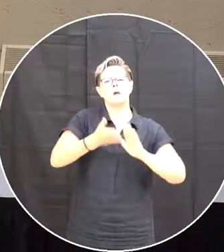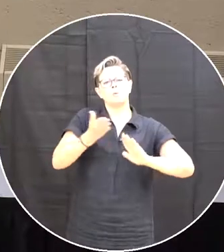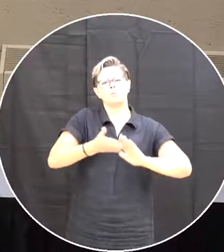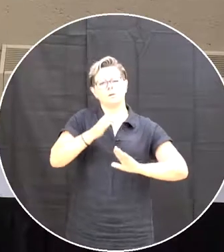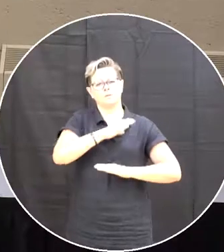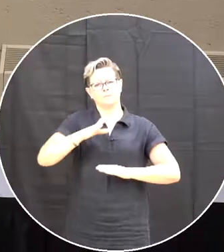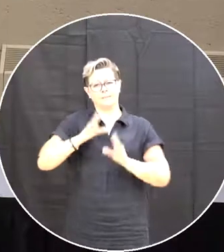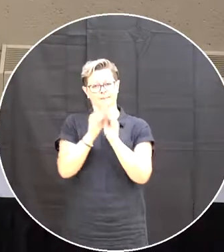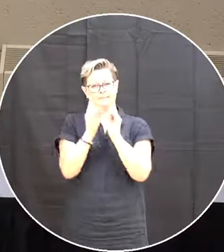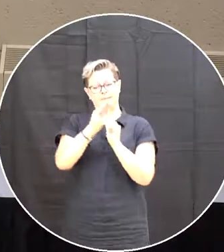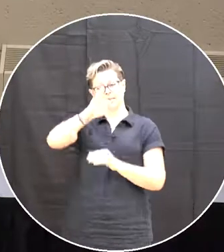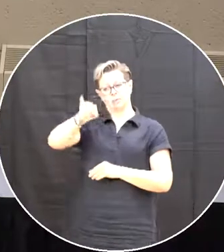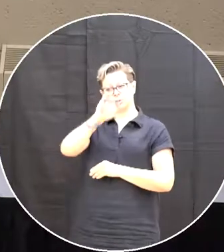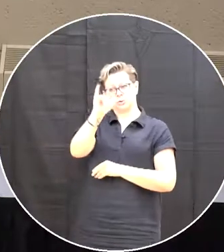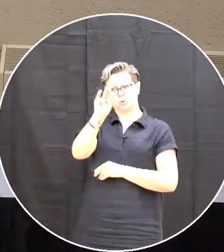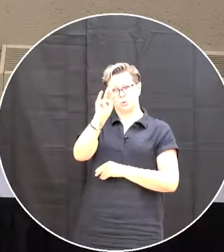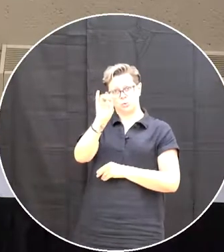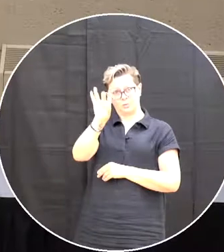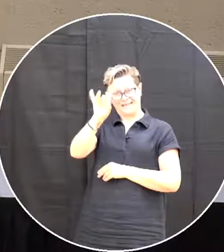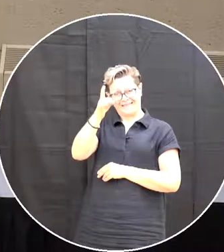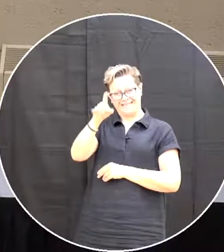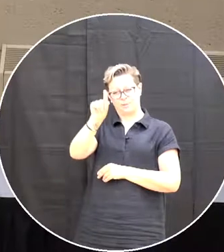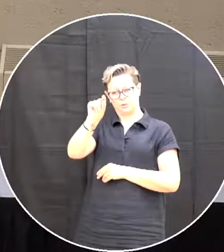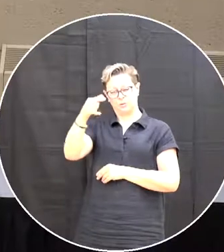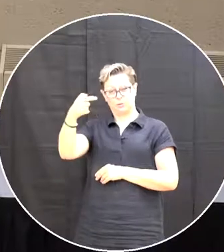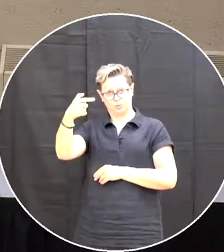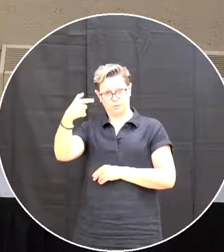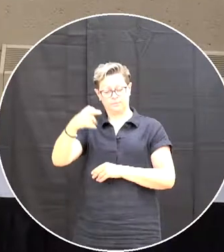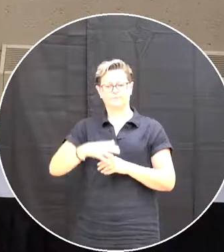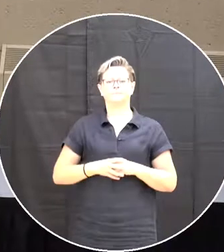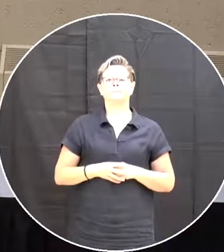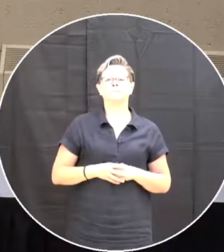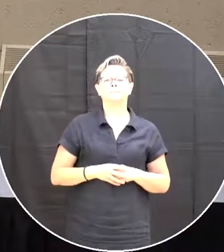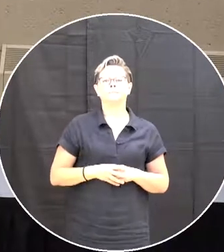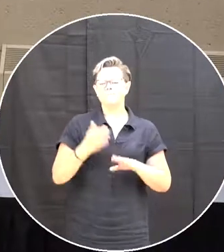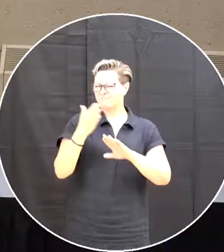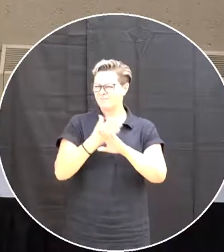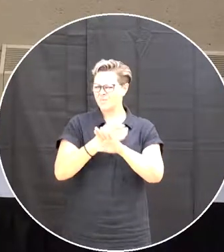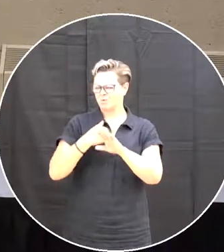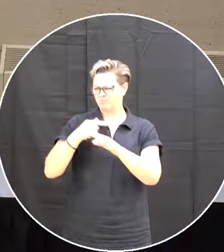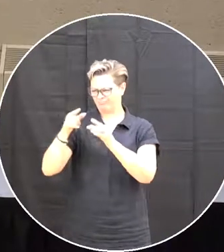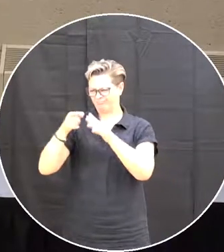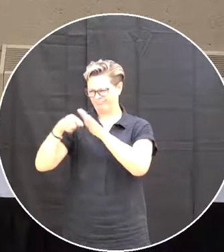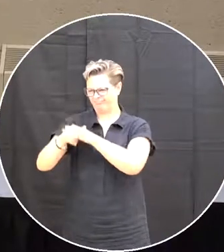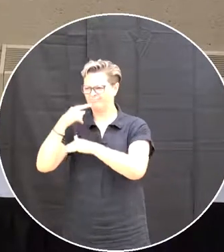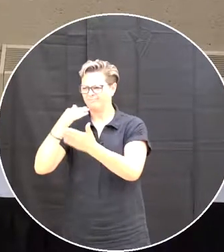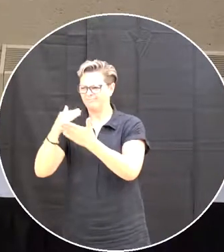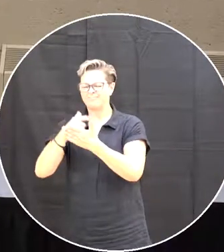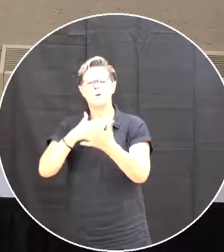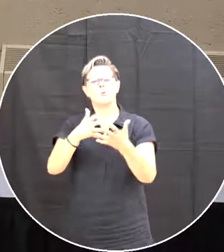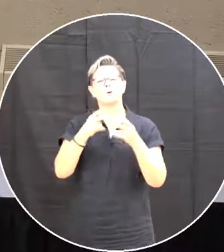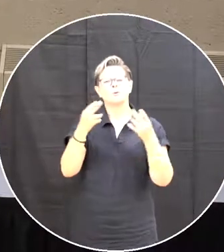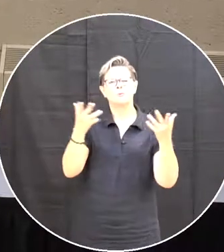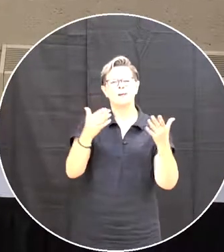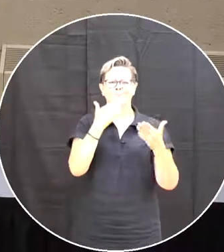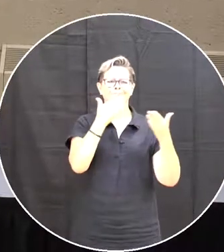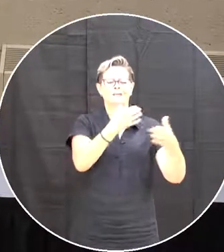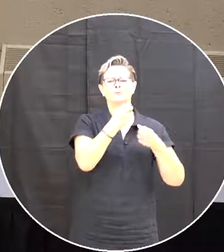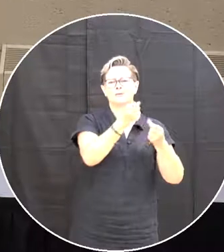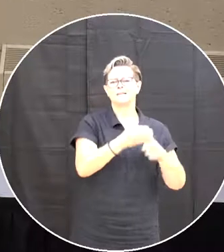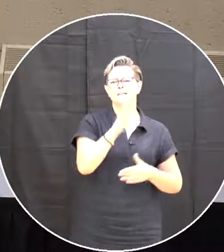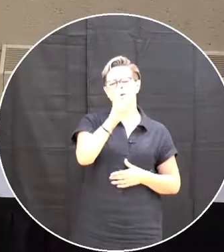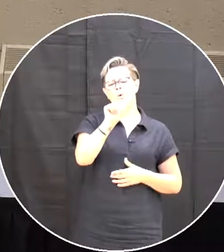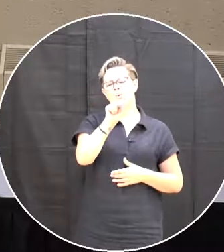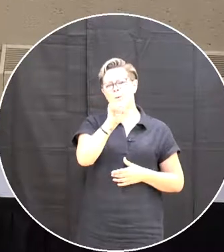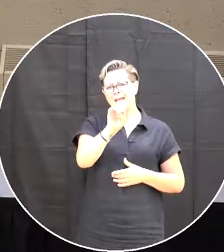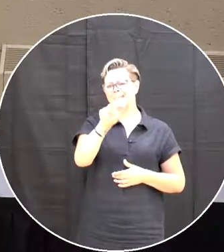meeting From June the 8th of 2021 Before I get into that I'd like to take the opportunity To thank trustees Wayne Lee